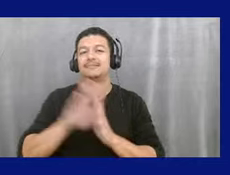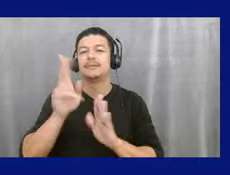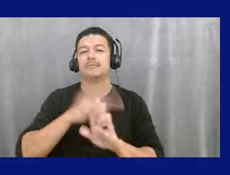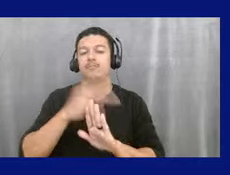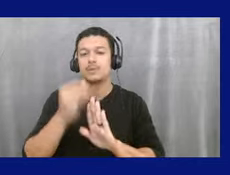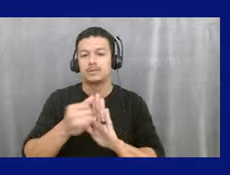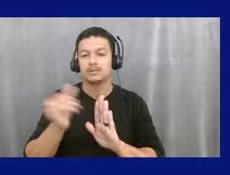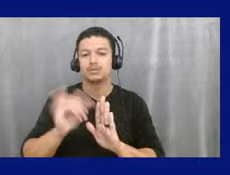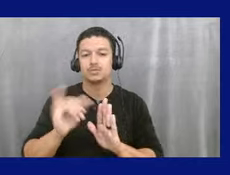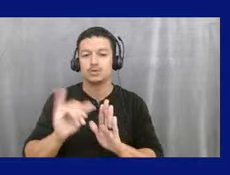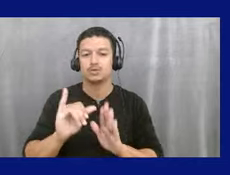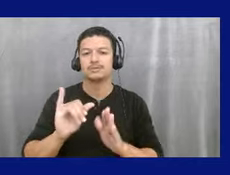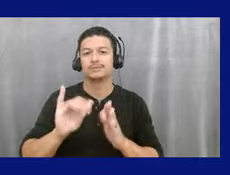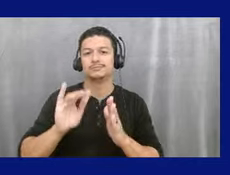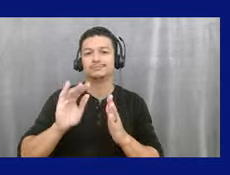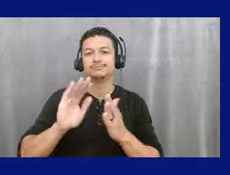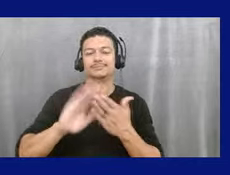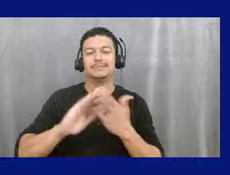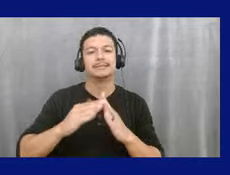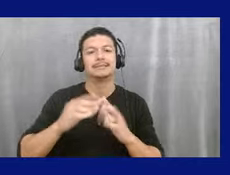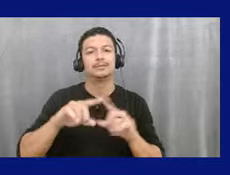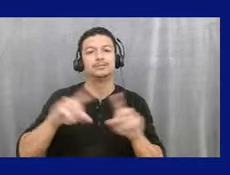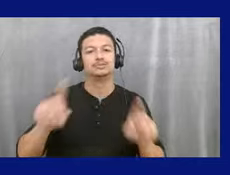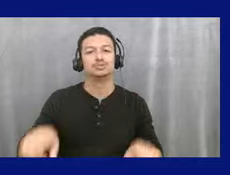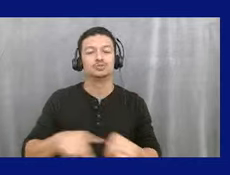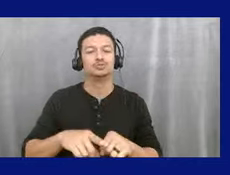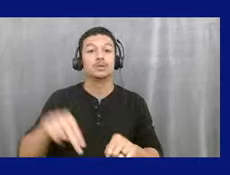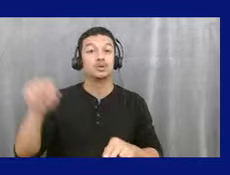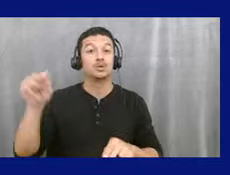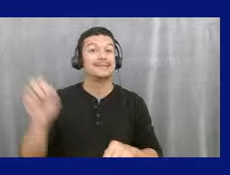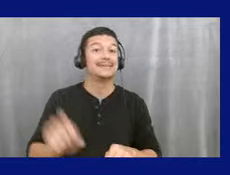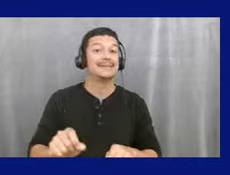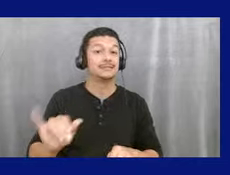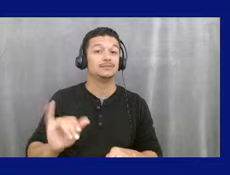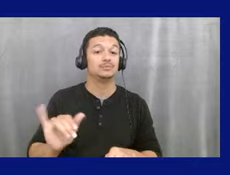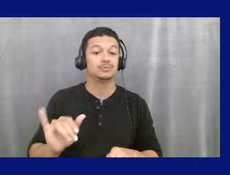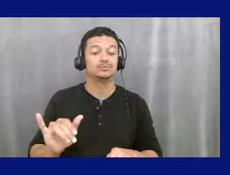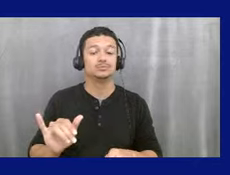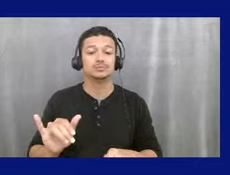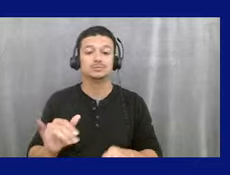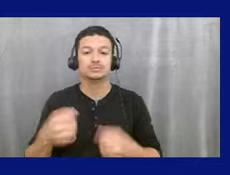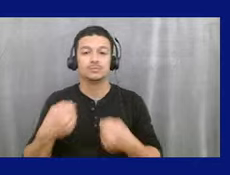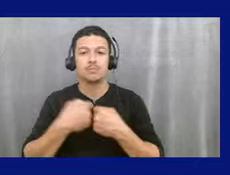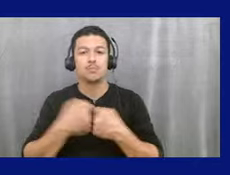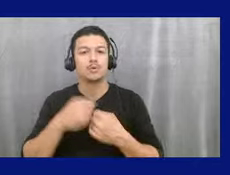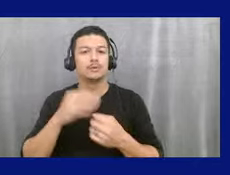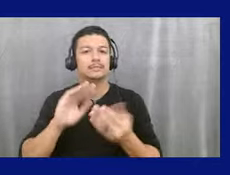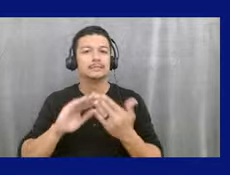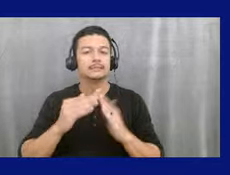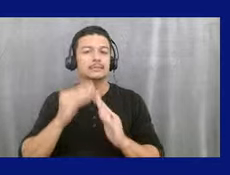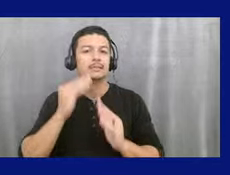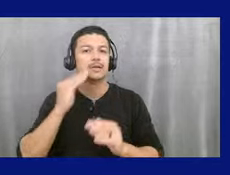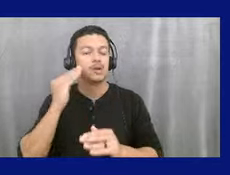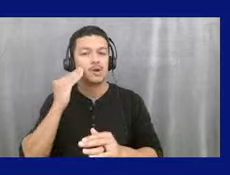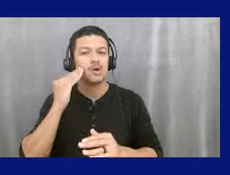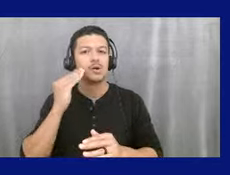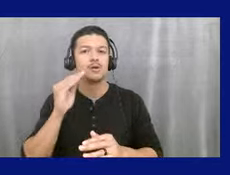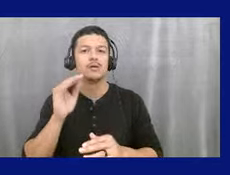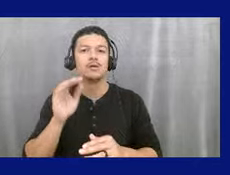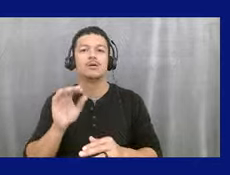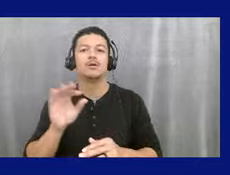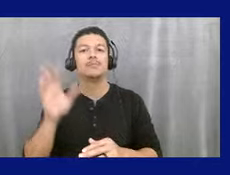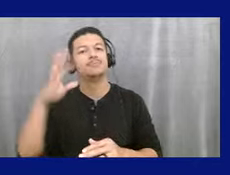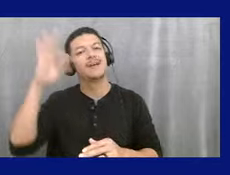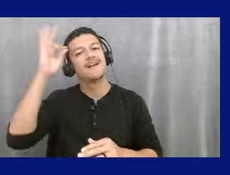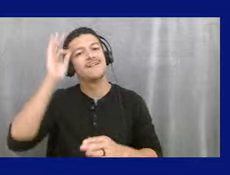town square, north and south side plans, um, Porter's townhomes along the north federal, federal highway, and